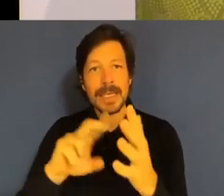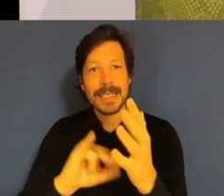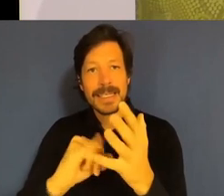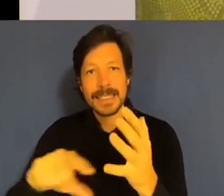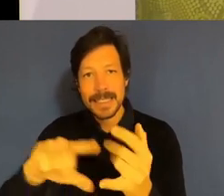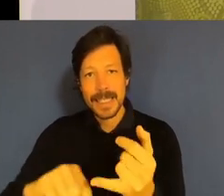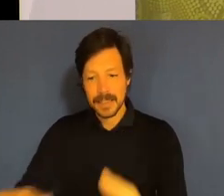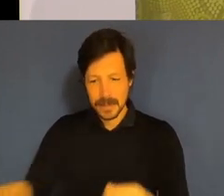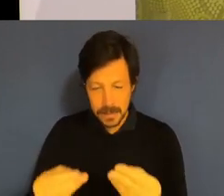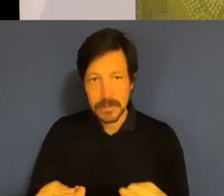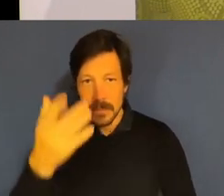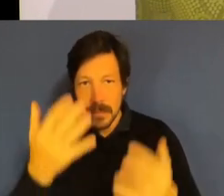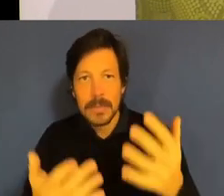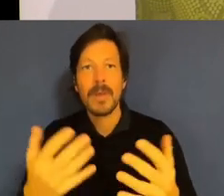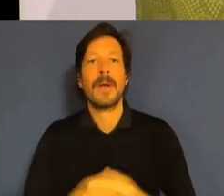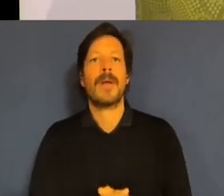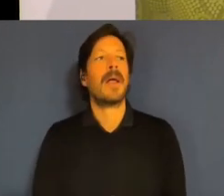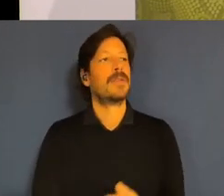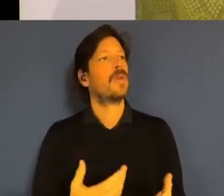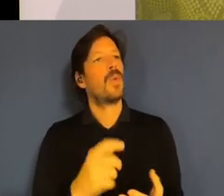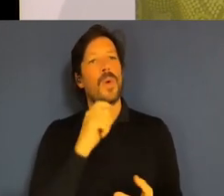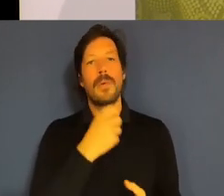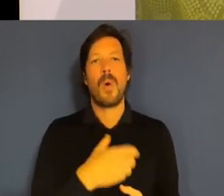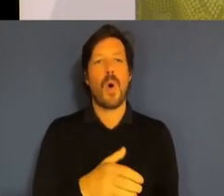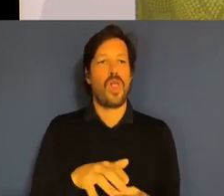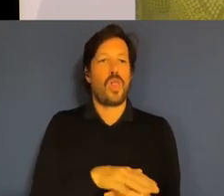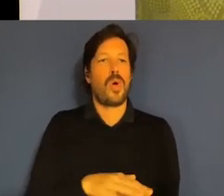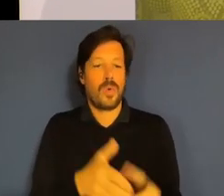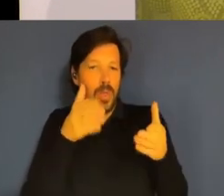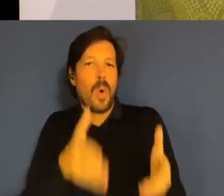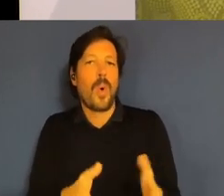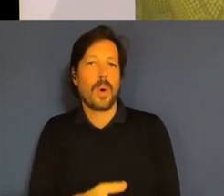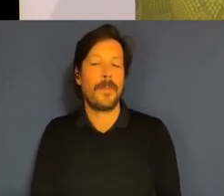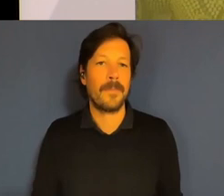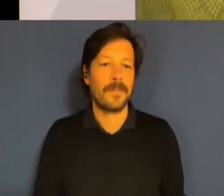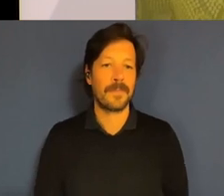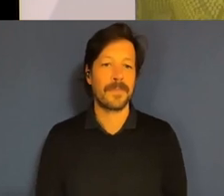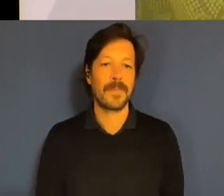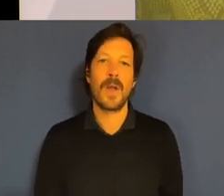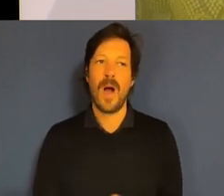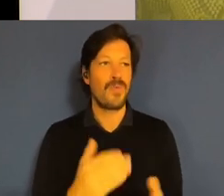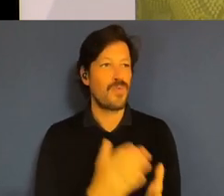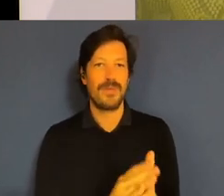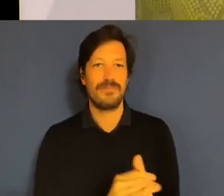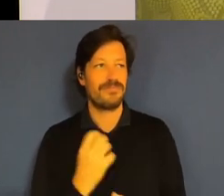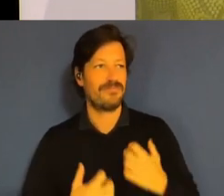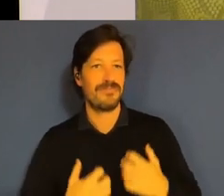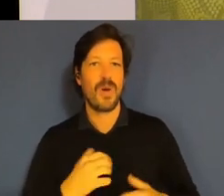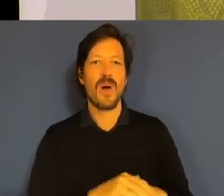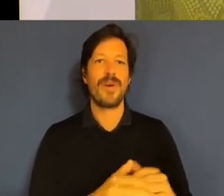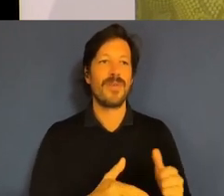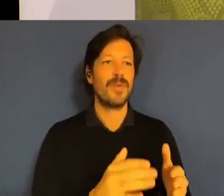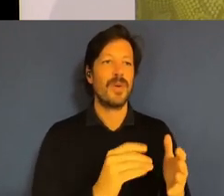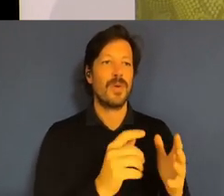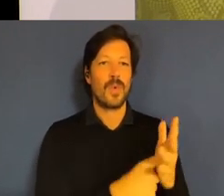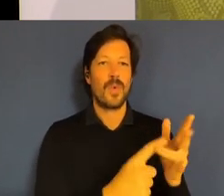and allow a local look at it all. I was really pleased to see the number of places that the roadshow is going because we know that not